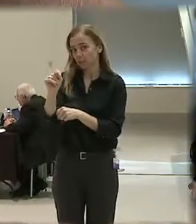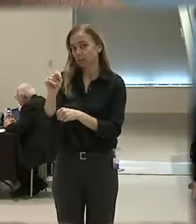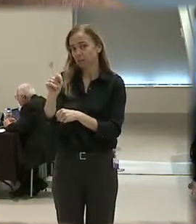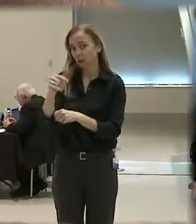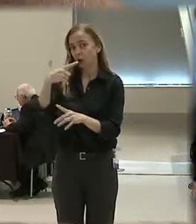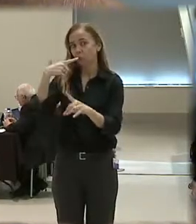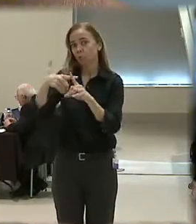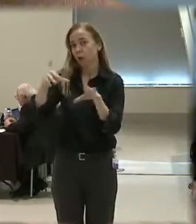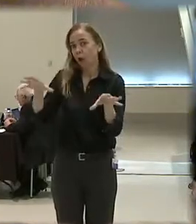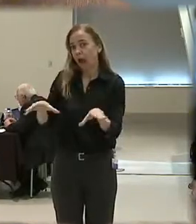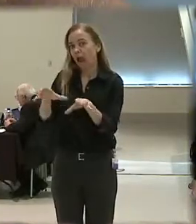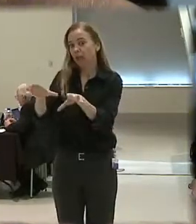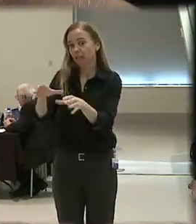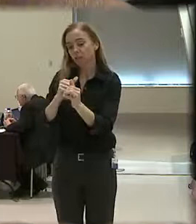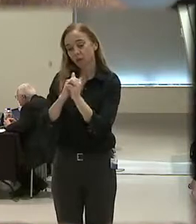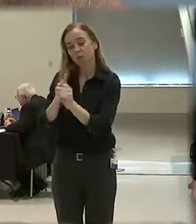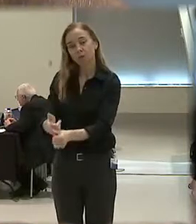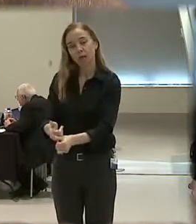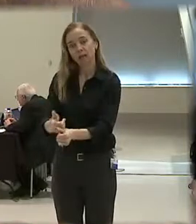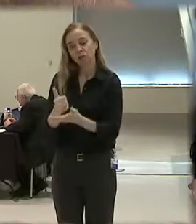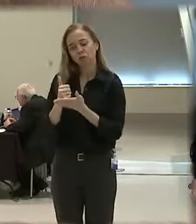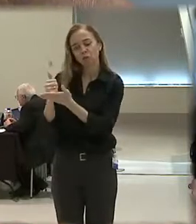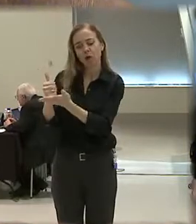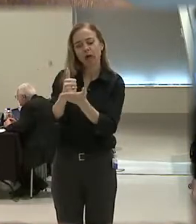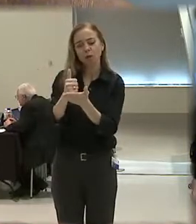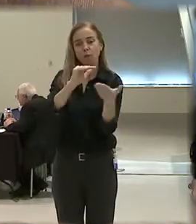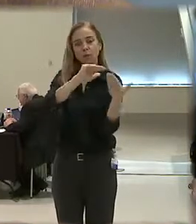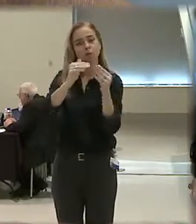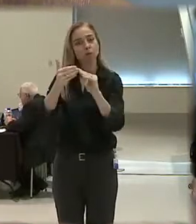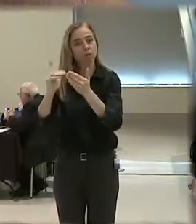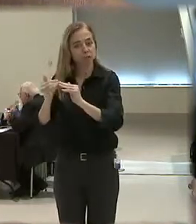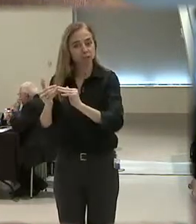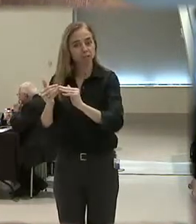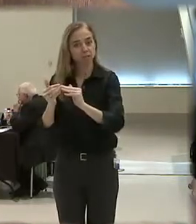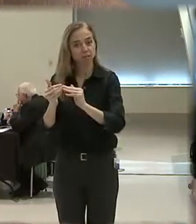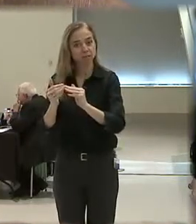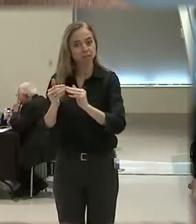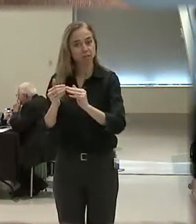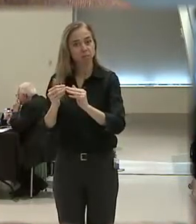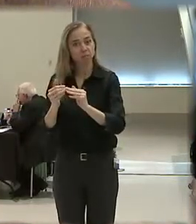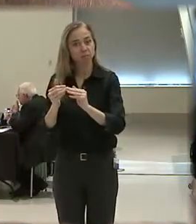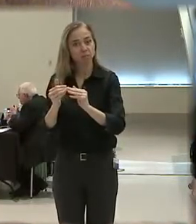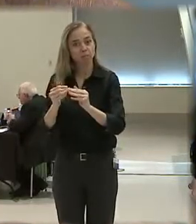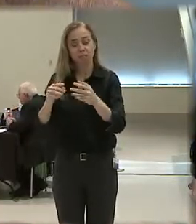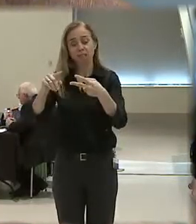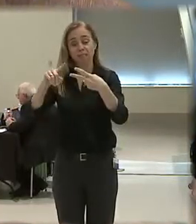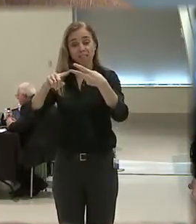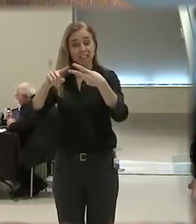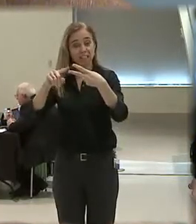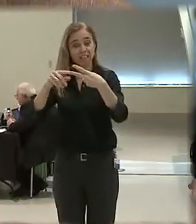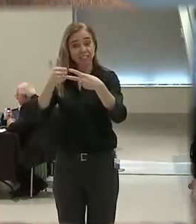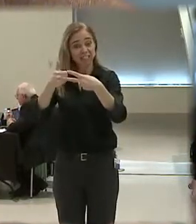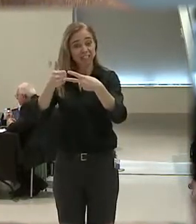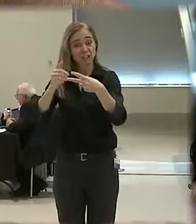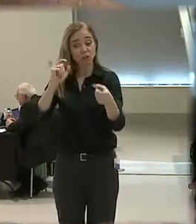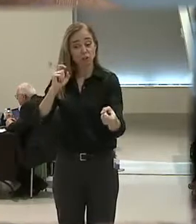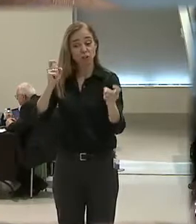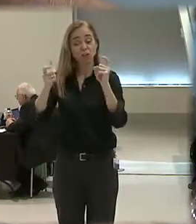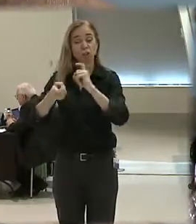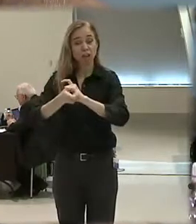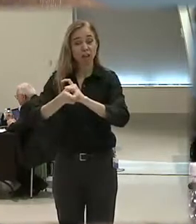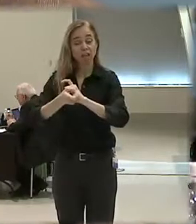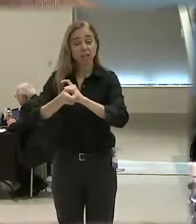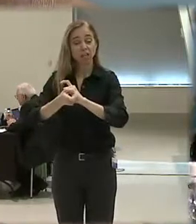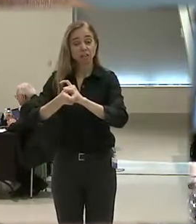compliance to assist those communities. The second action alone would change the terrain and introduce with